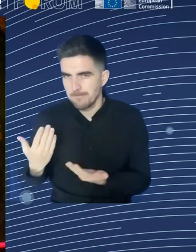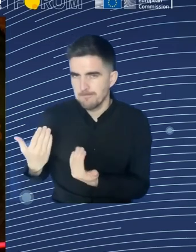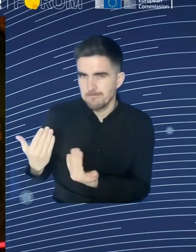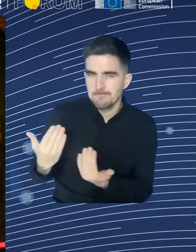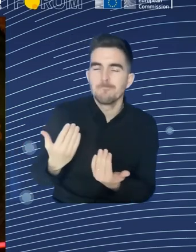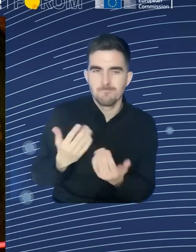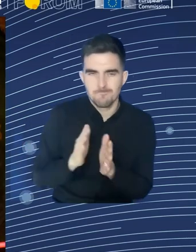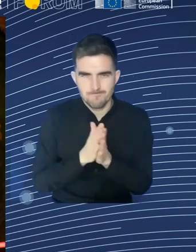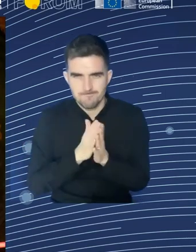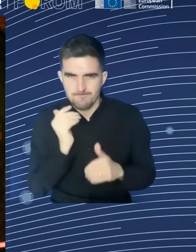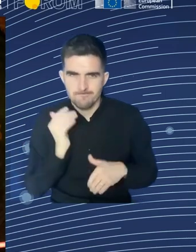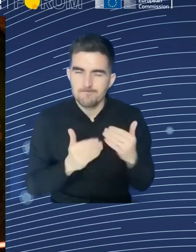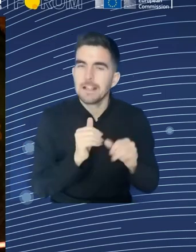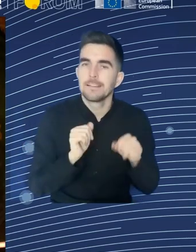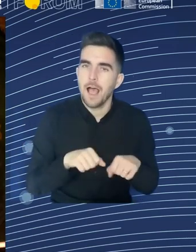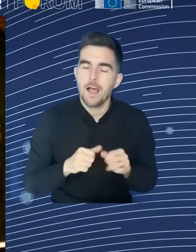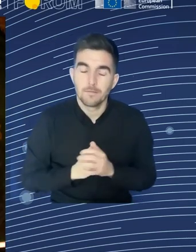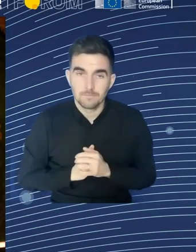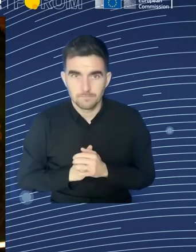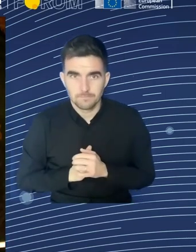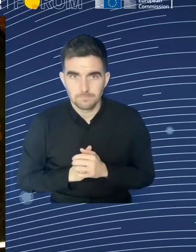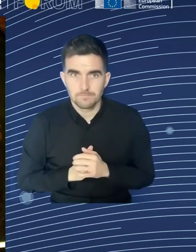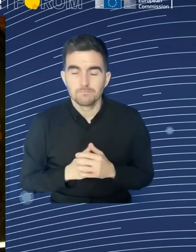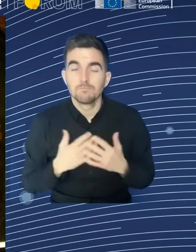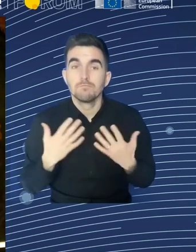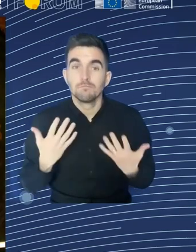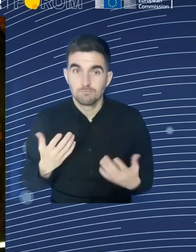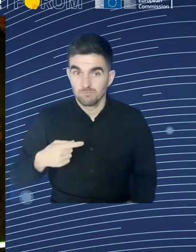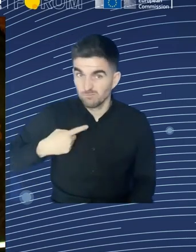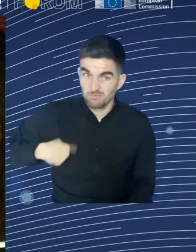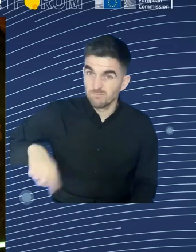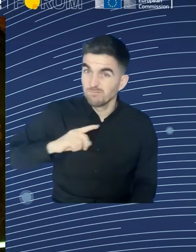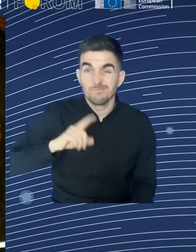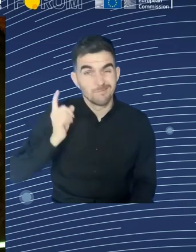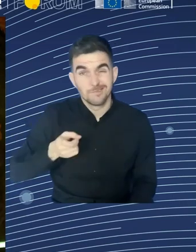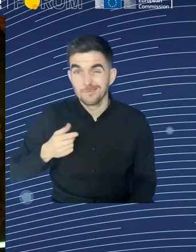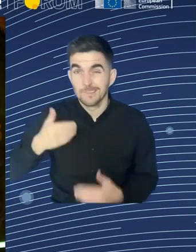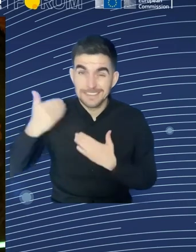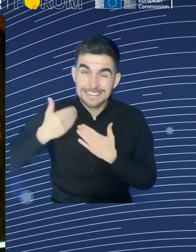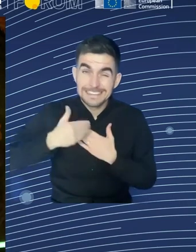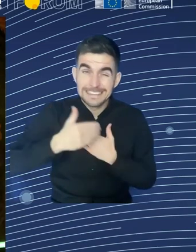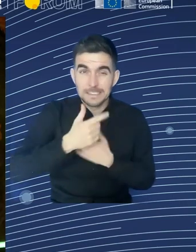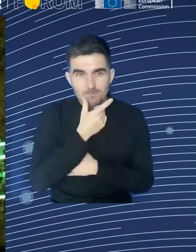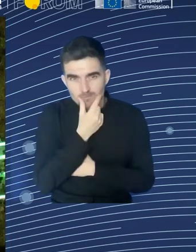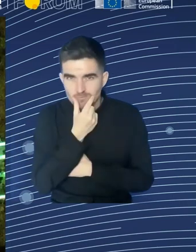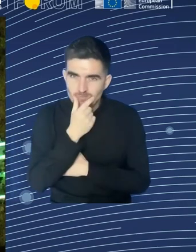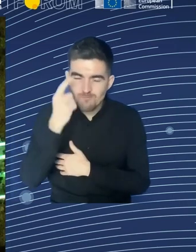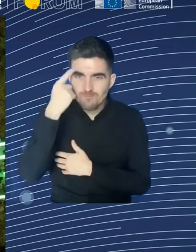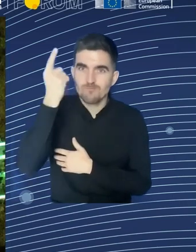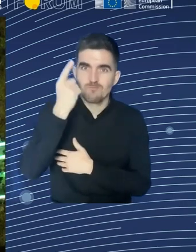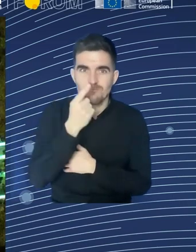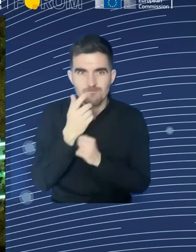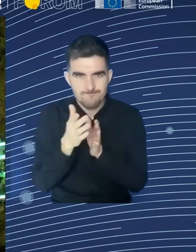through innovative approaches, we can test pilot projects, and in this way try to